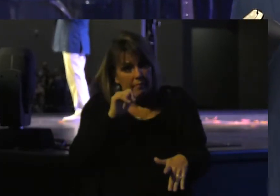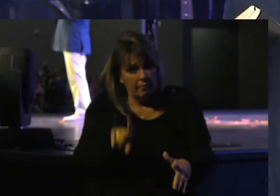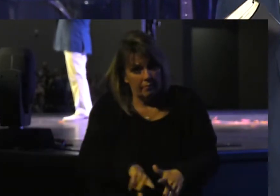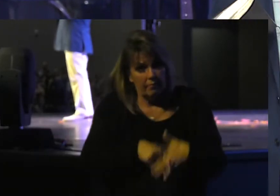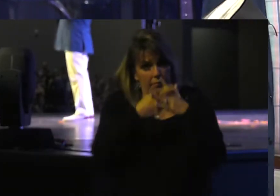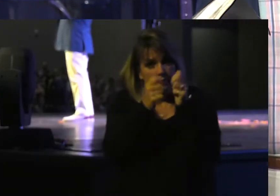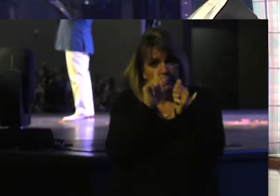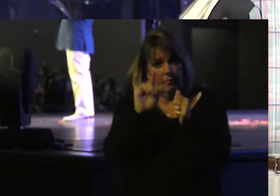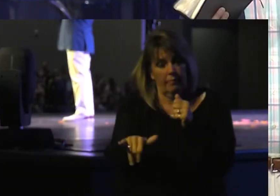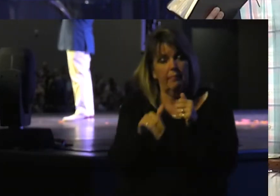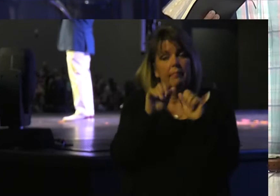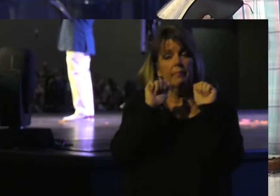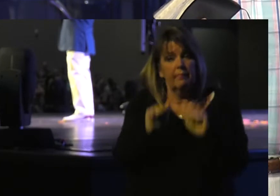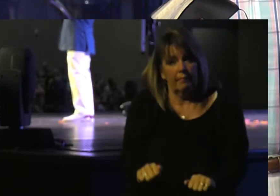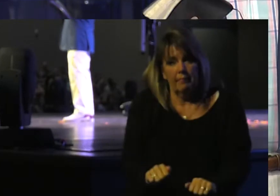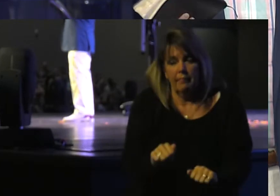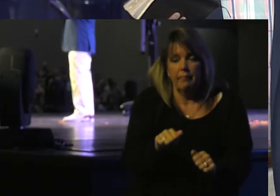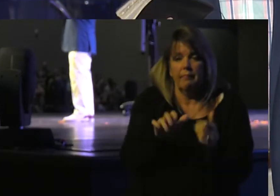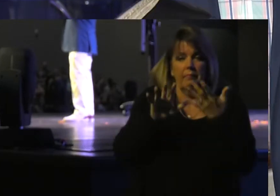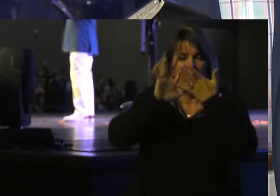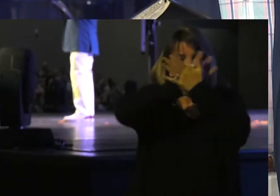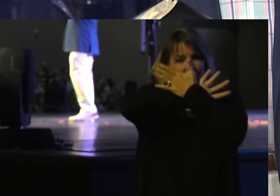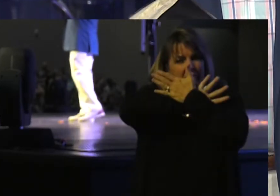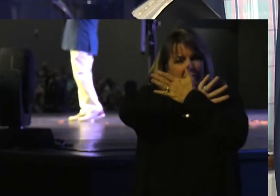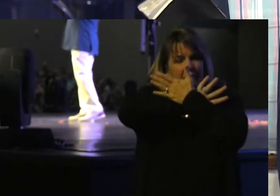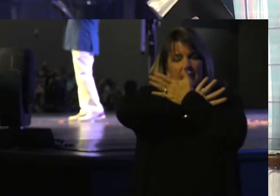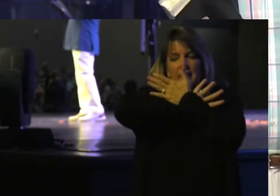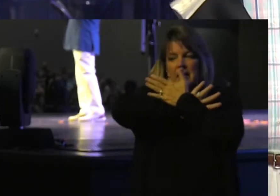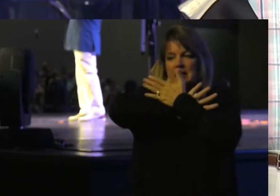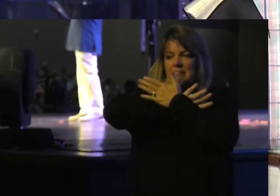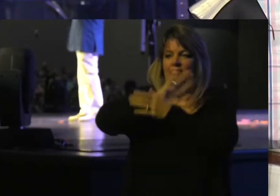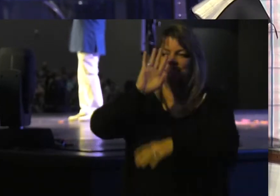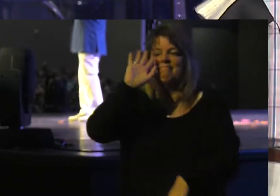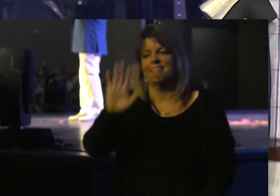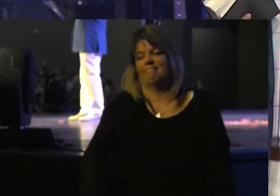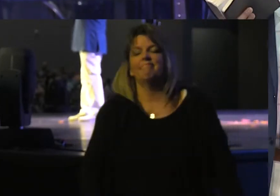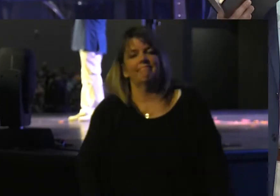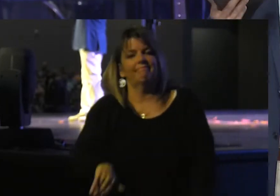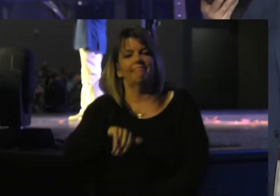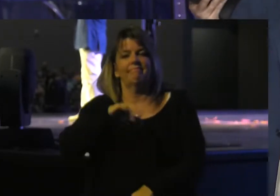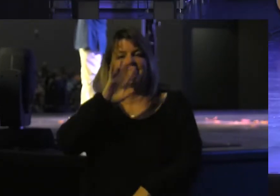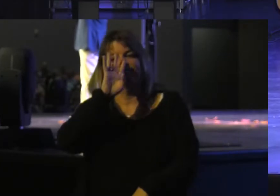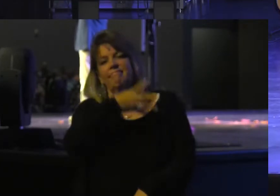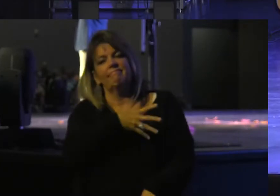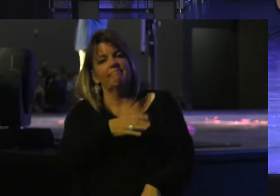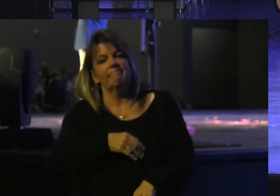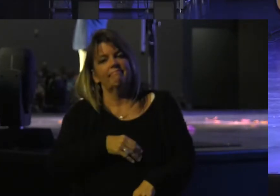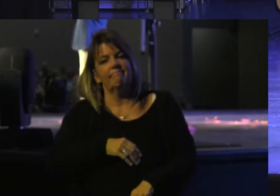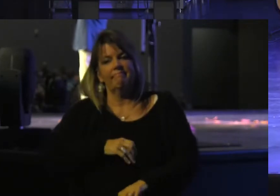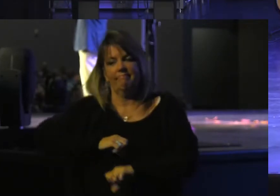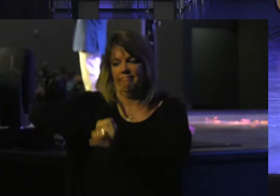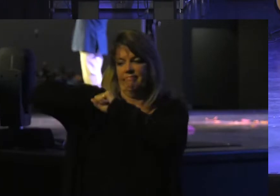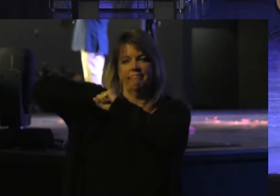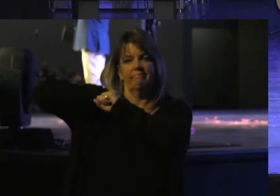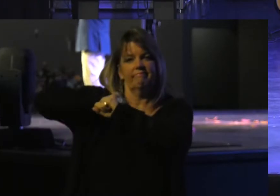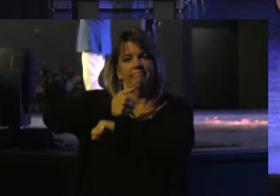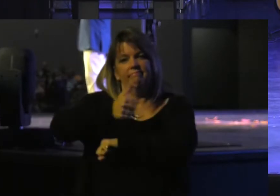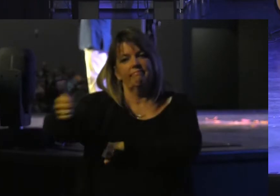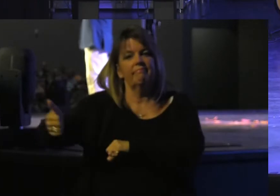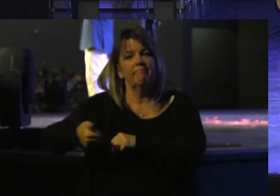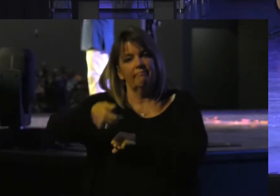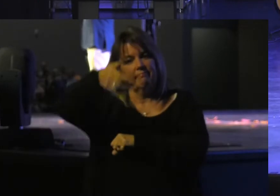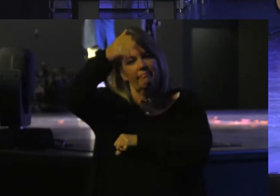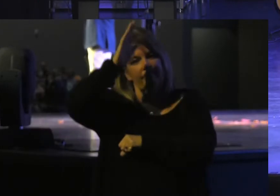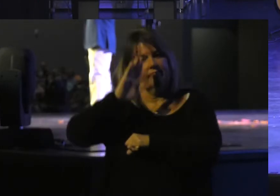there Then we can pretend As though it's not Around us And we can Shield ourselves From the fact That